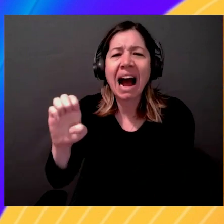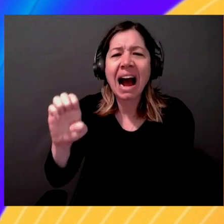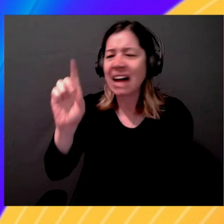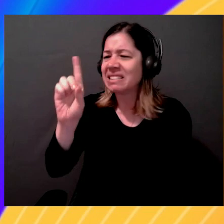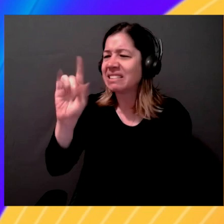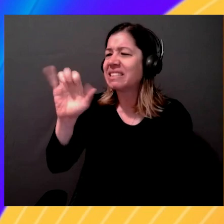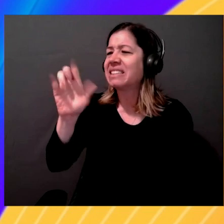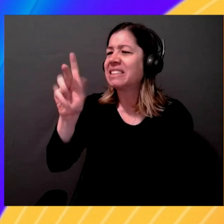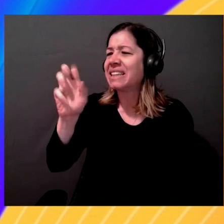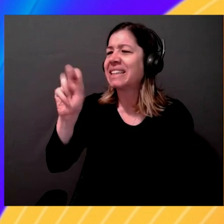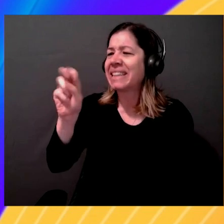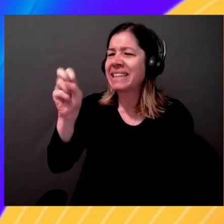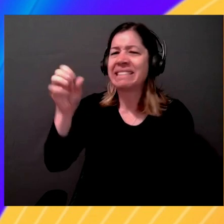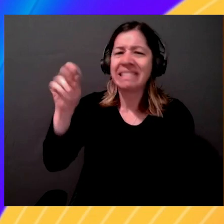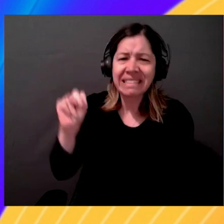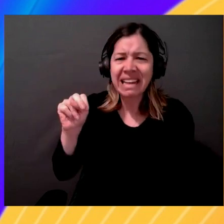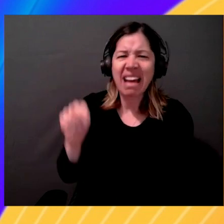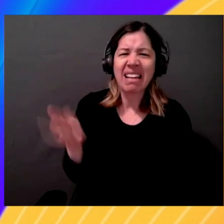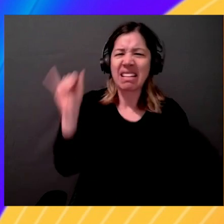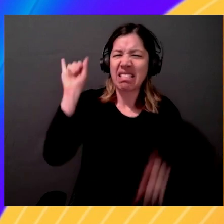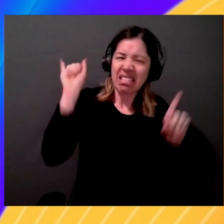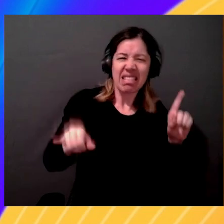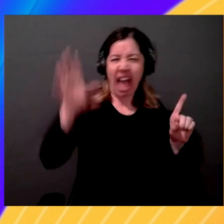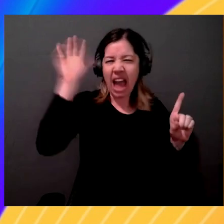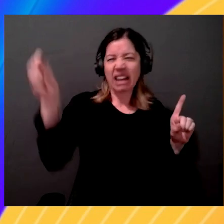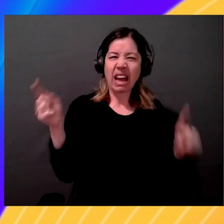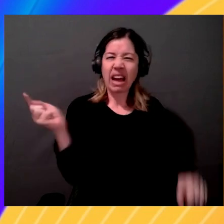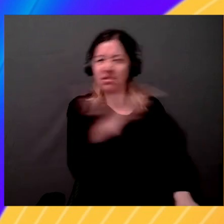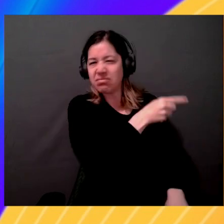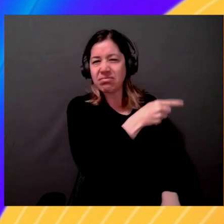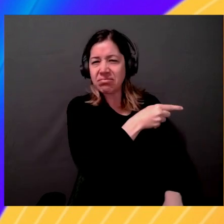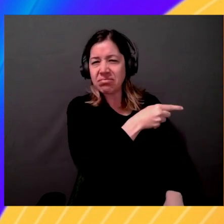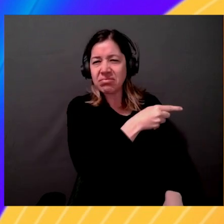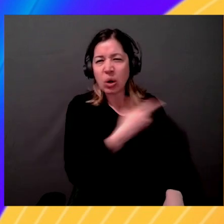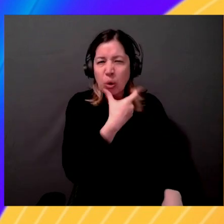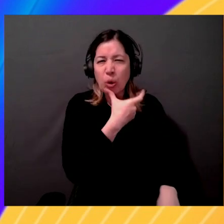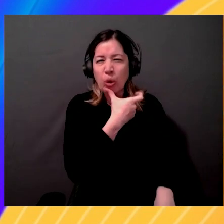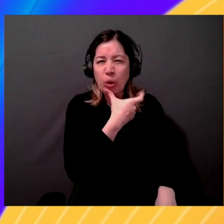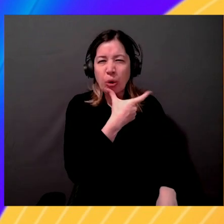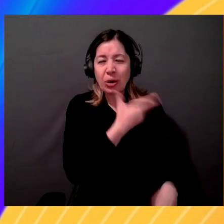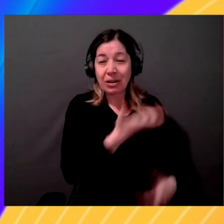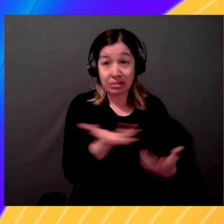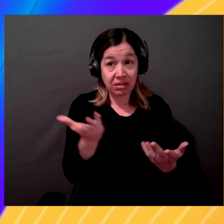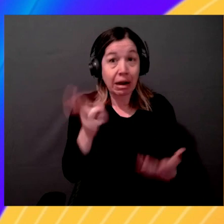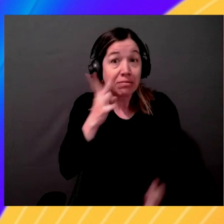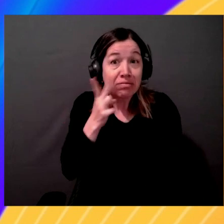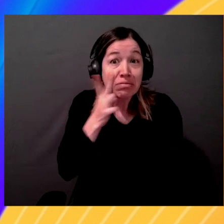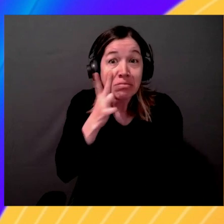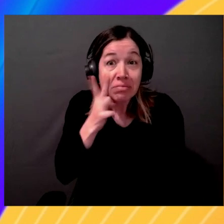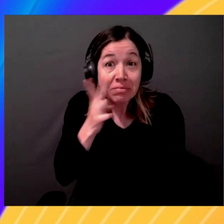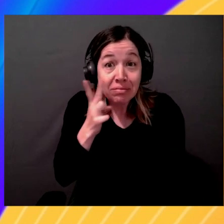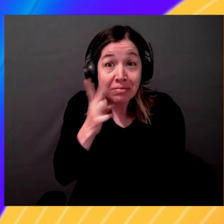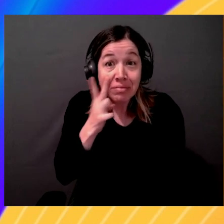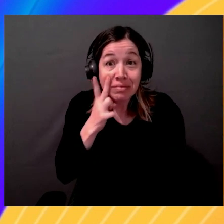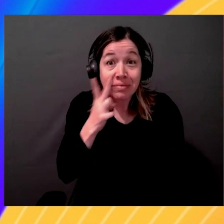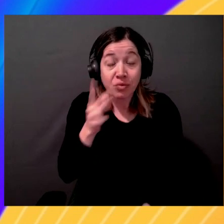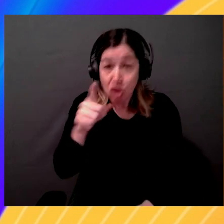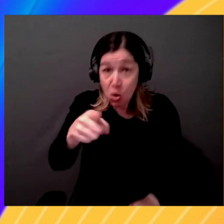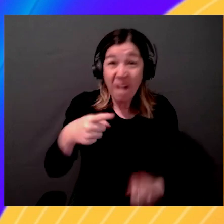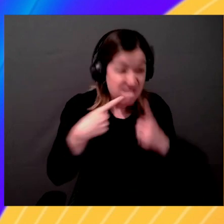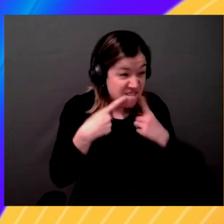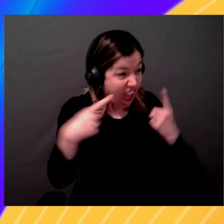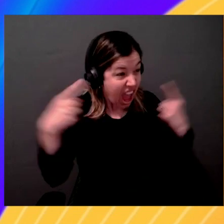This That guy. see. Who is Kyle Dickinson? Oh, we're going to find out right now. Are you really famous, Kyle? I don't know.